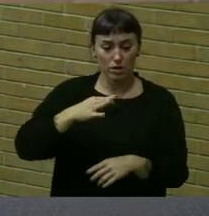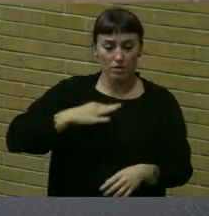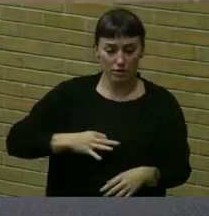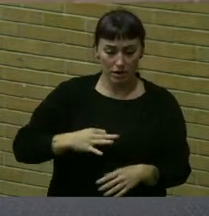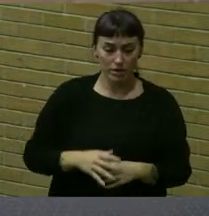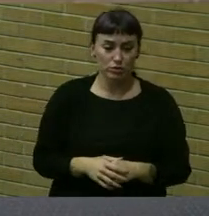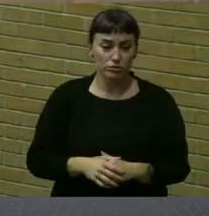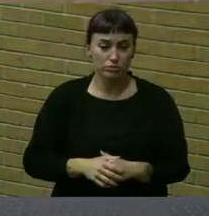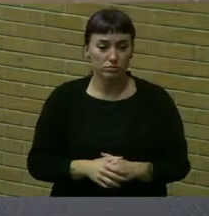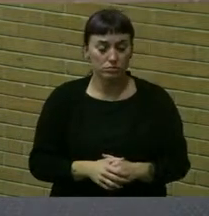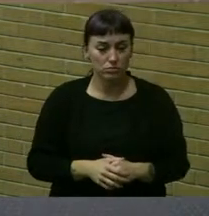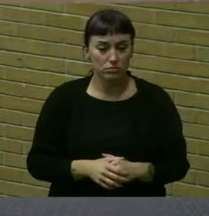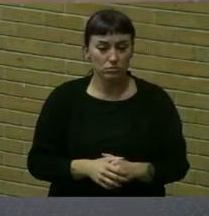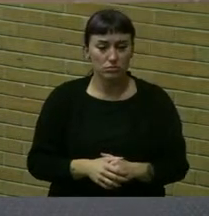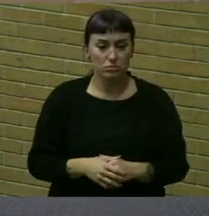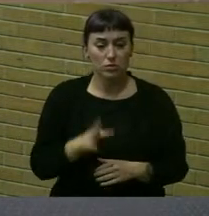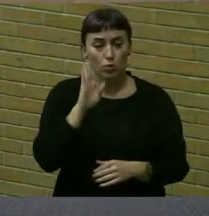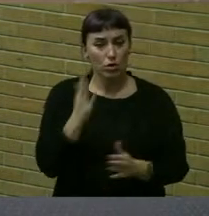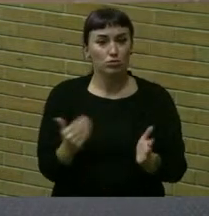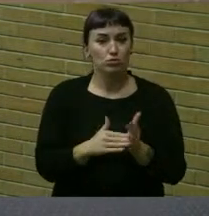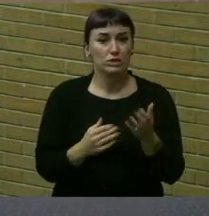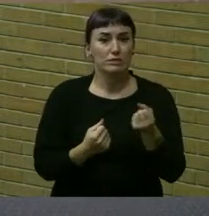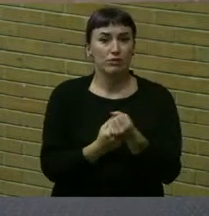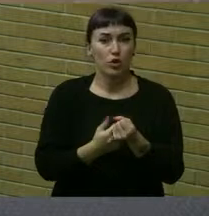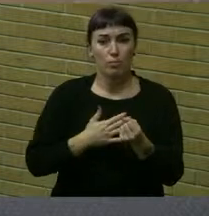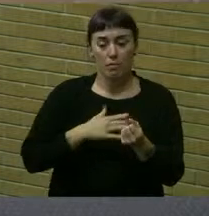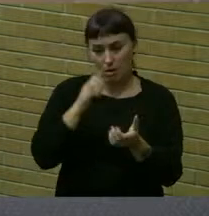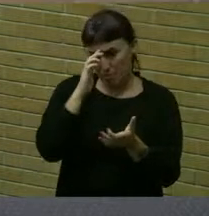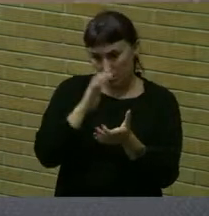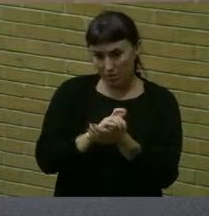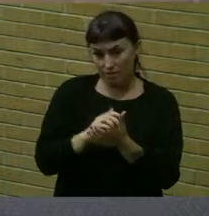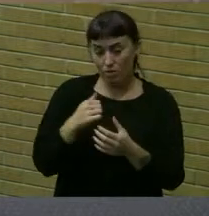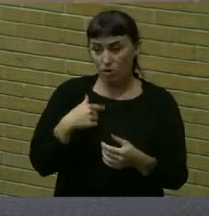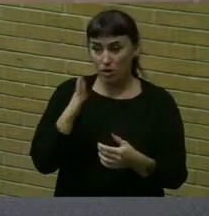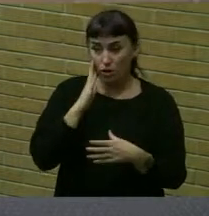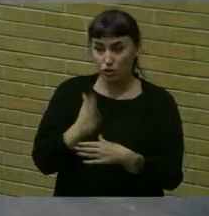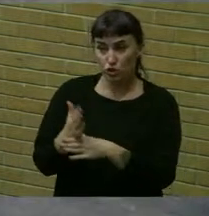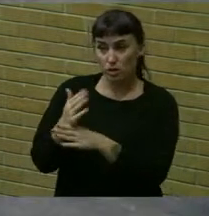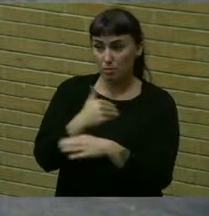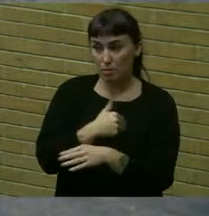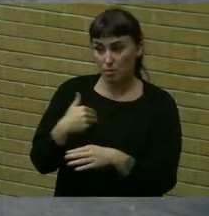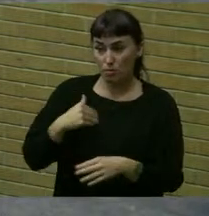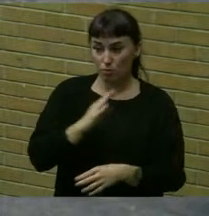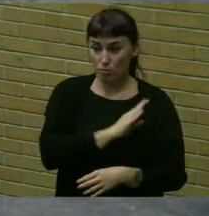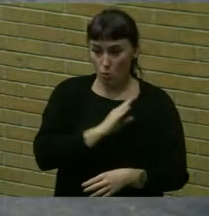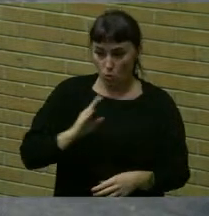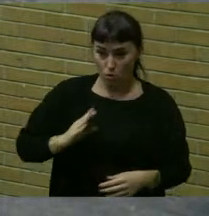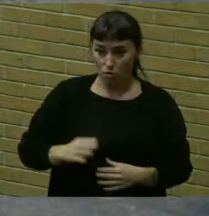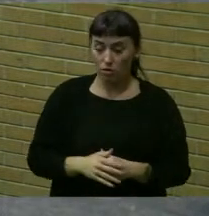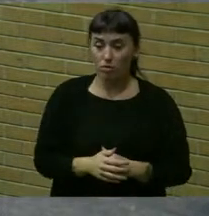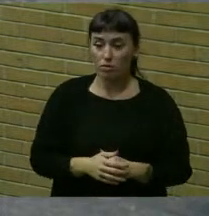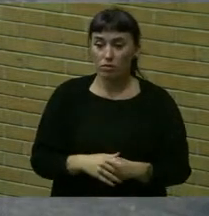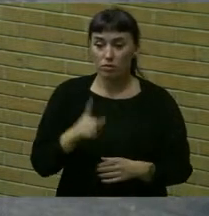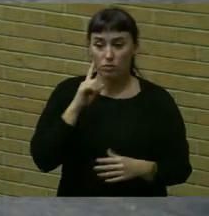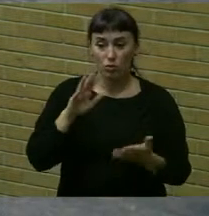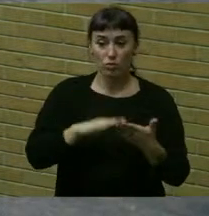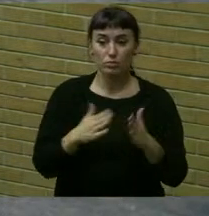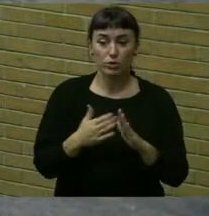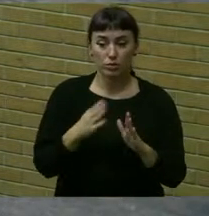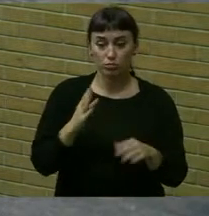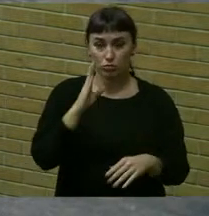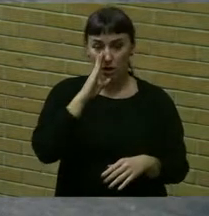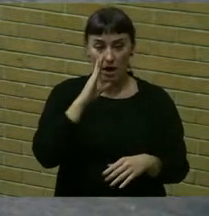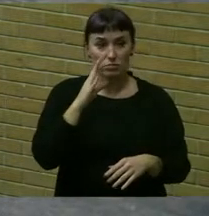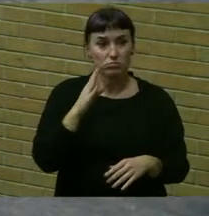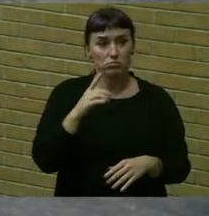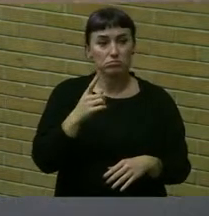and will, quite frankly, reaffirm my belief, which I believe is shared by members of the town board of the community of Brighton as